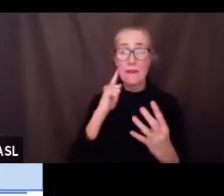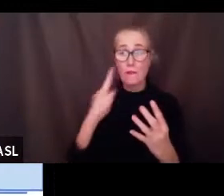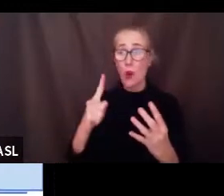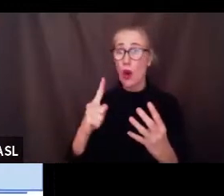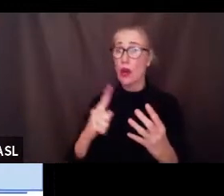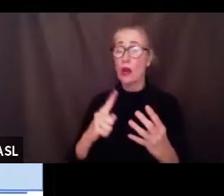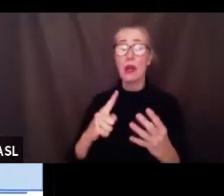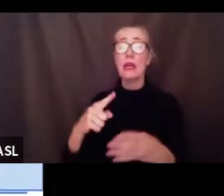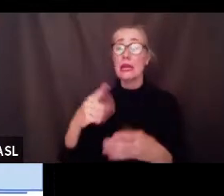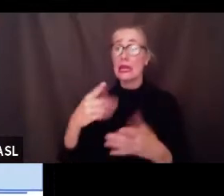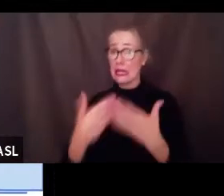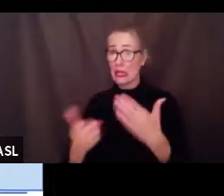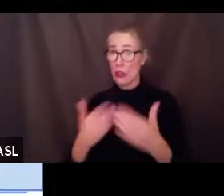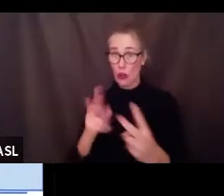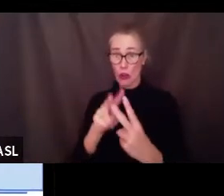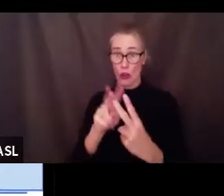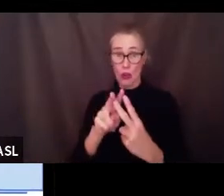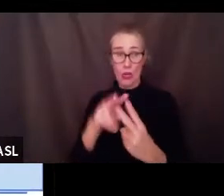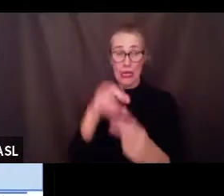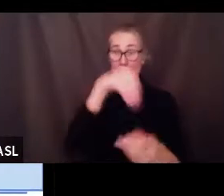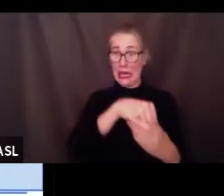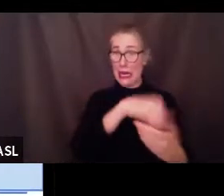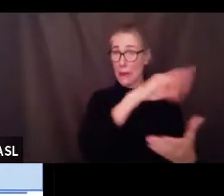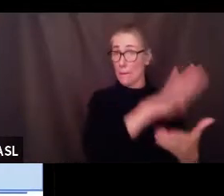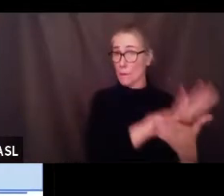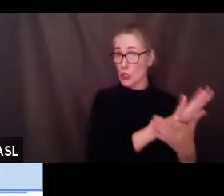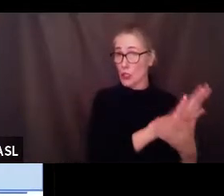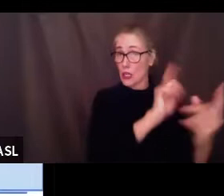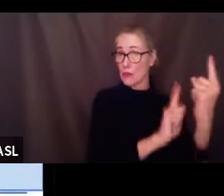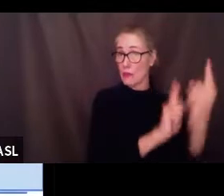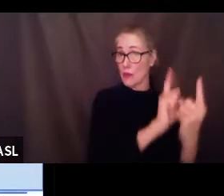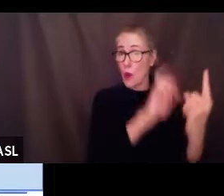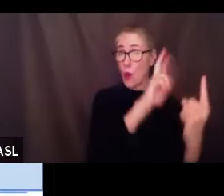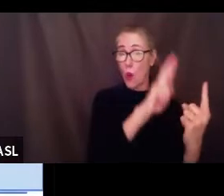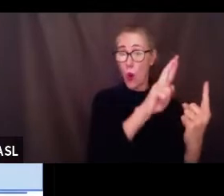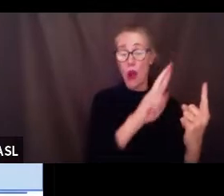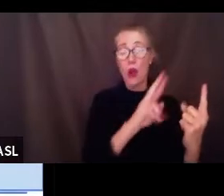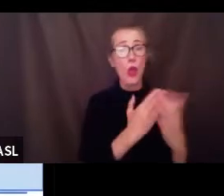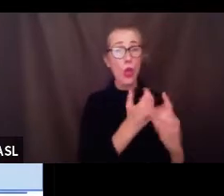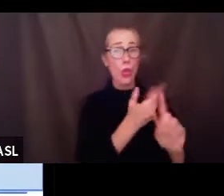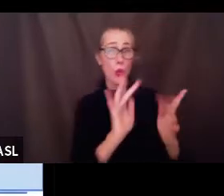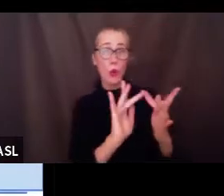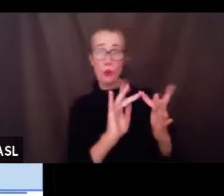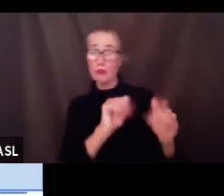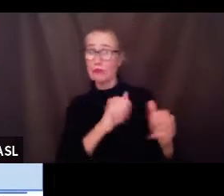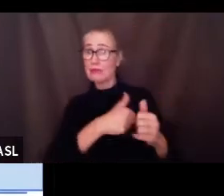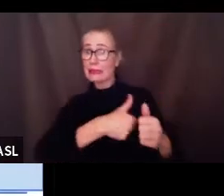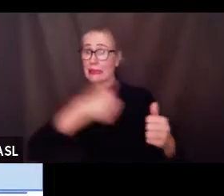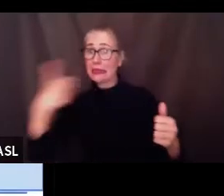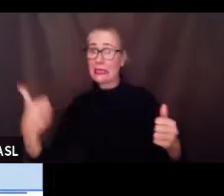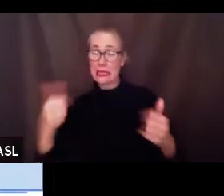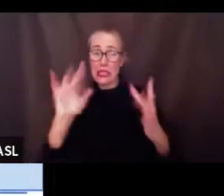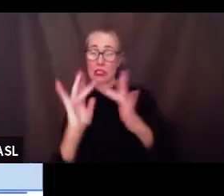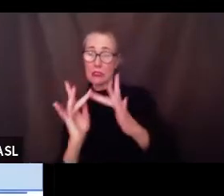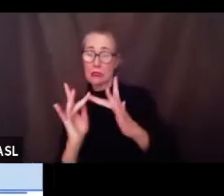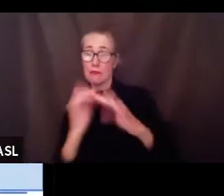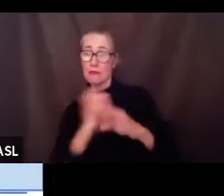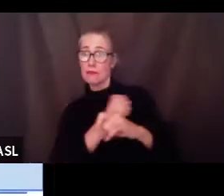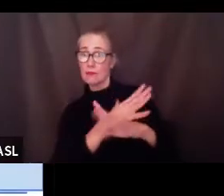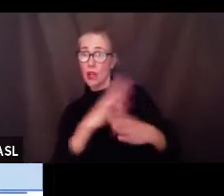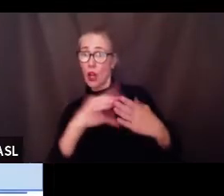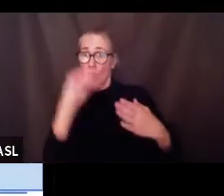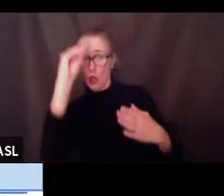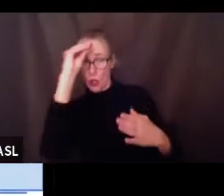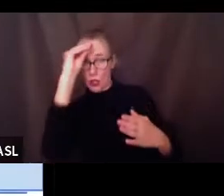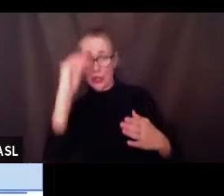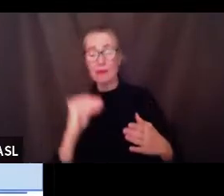families and our next slide here you can see that we have modified our timeline for re-entry